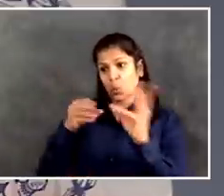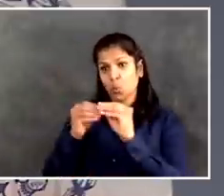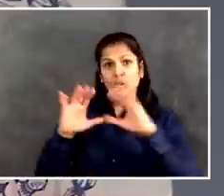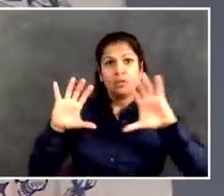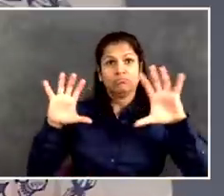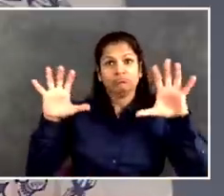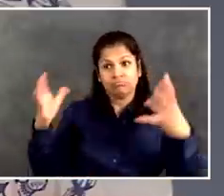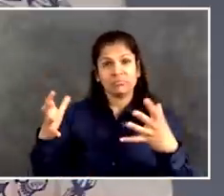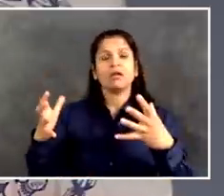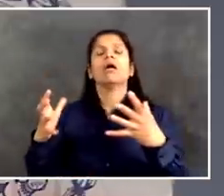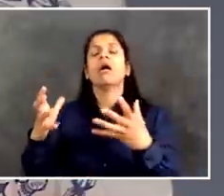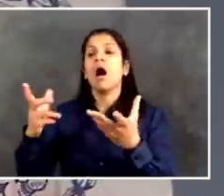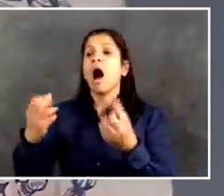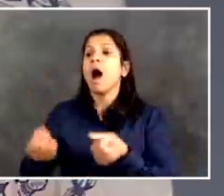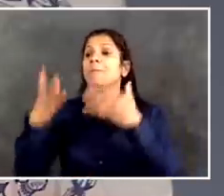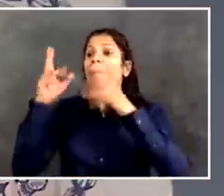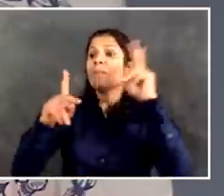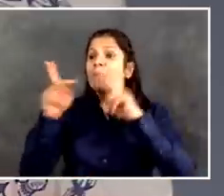number.